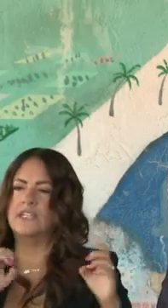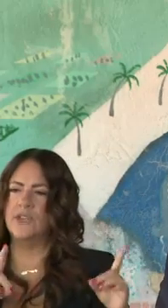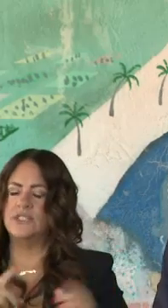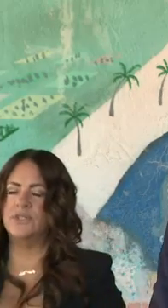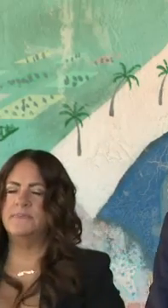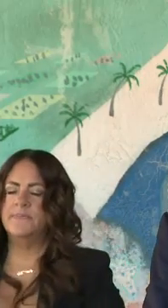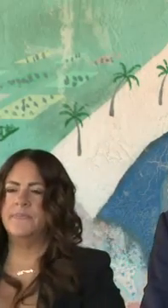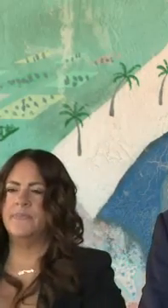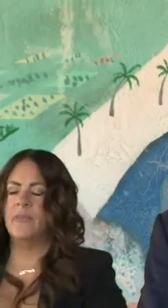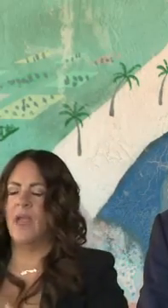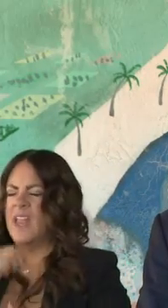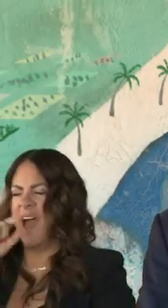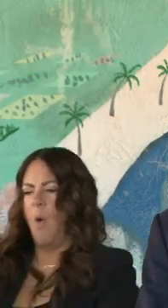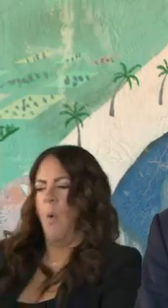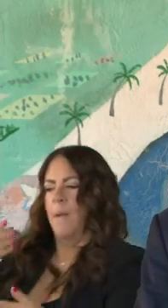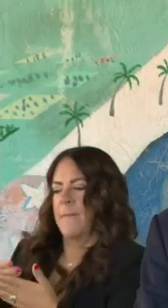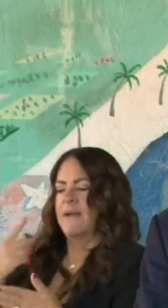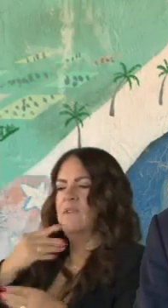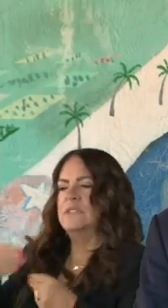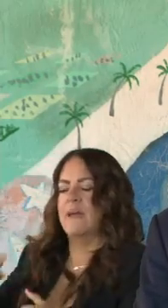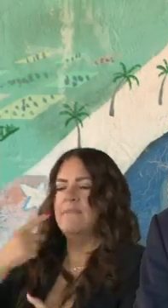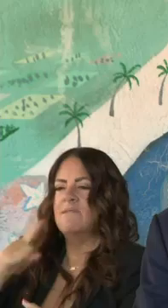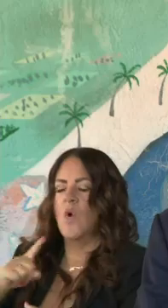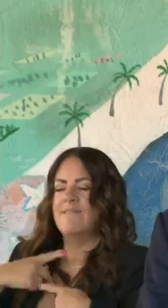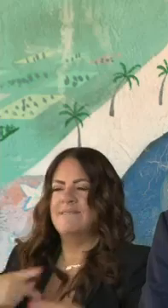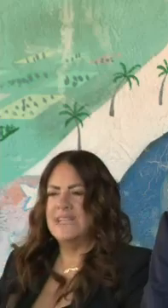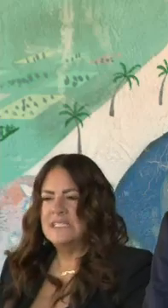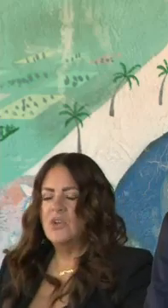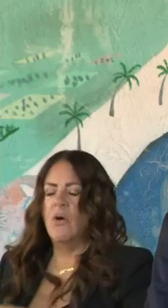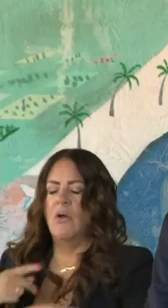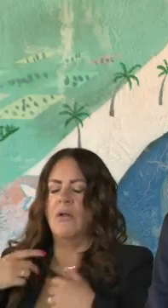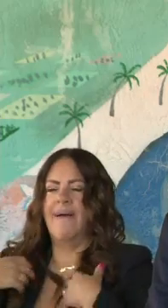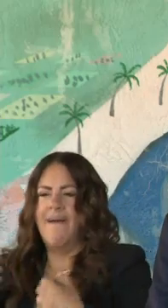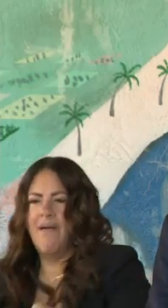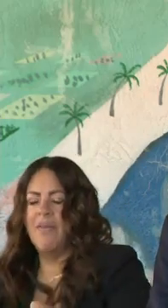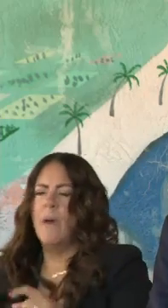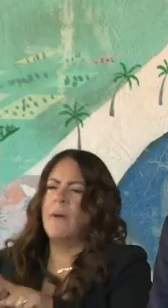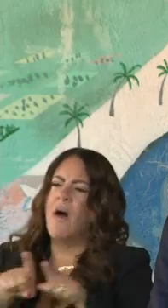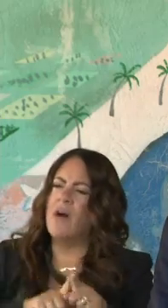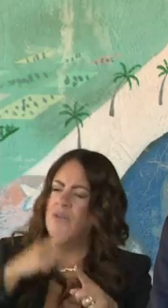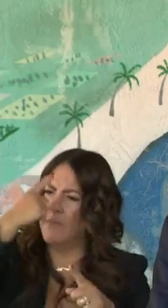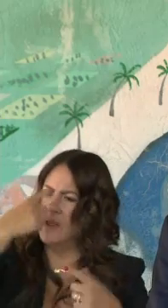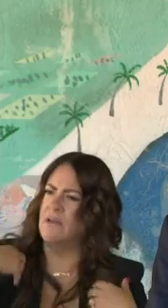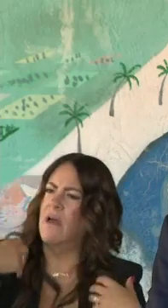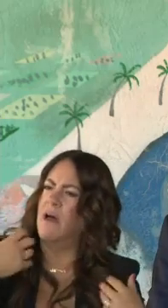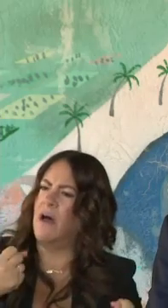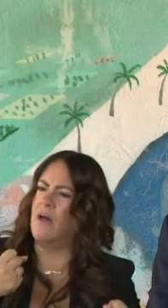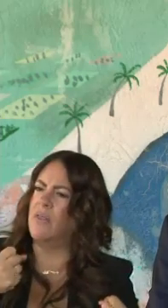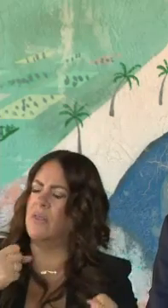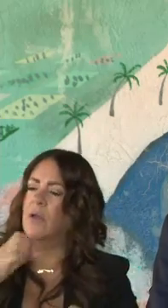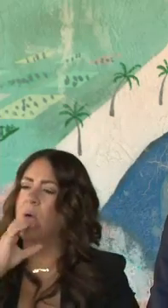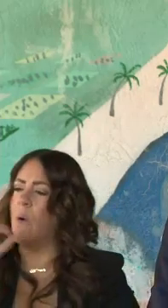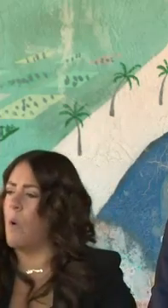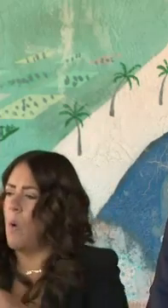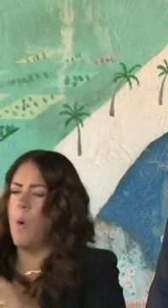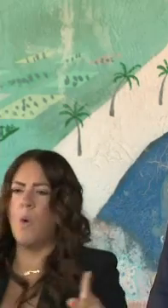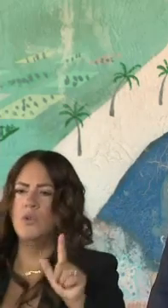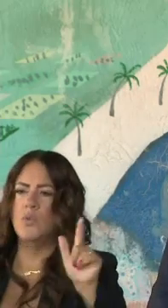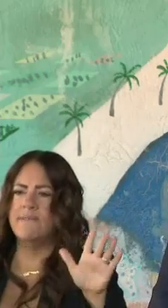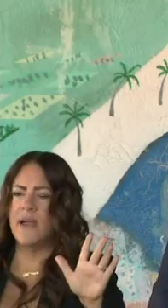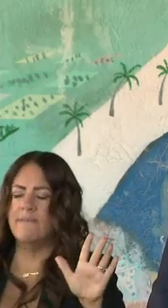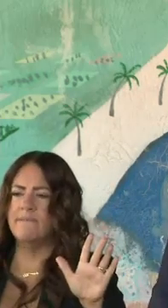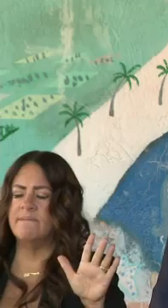not just physical health, of our kids, but the mental health of our kids. Zero to 25, $4.3 billion